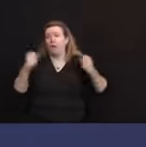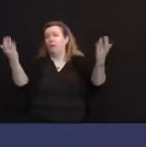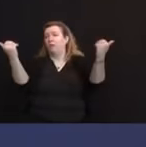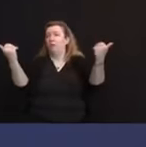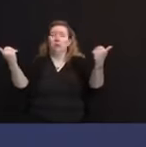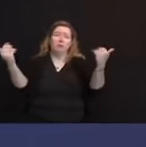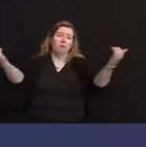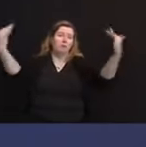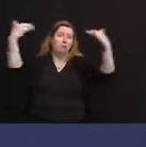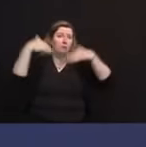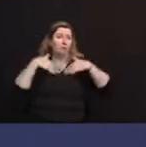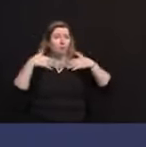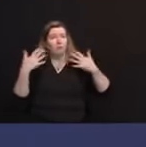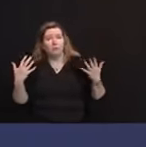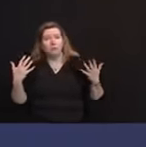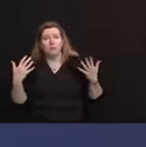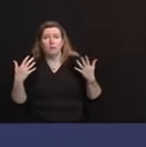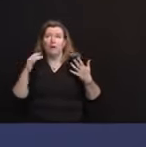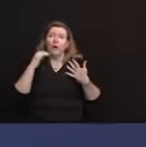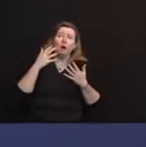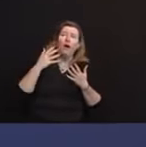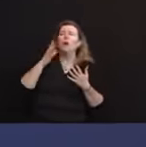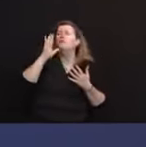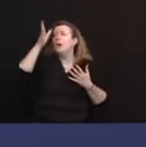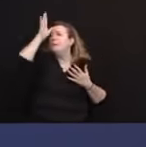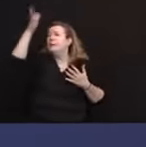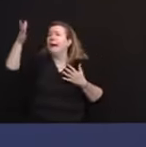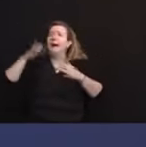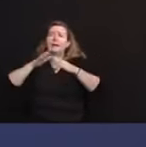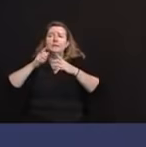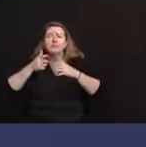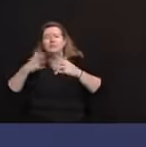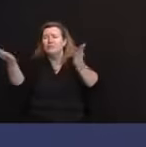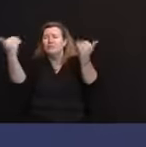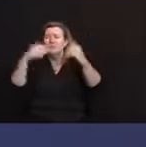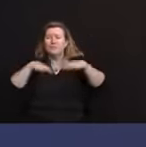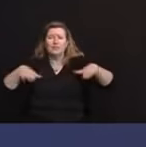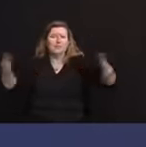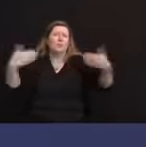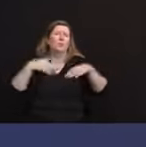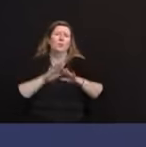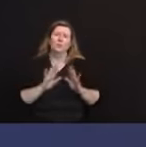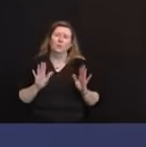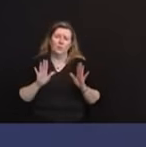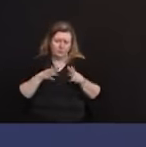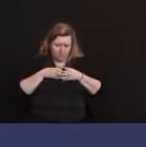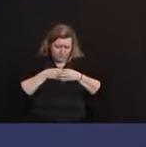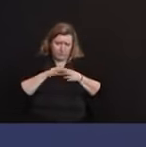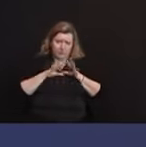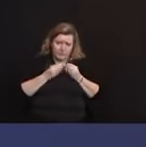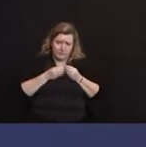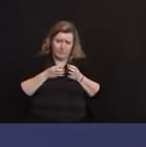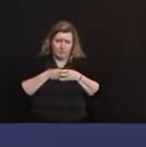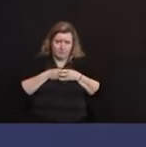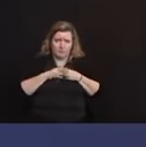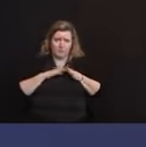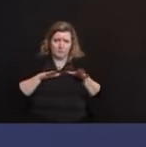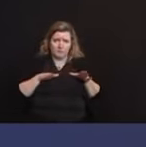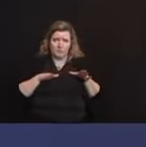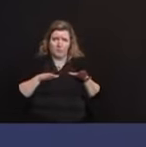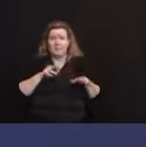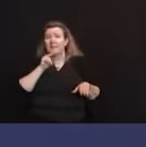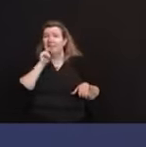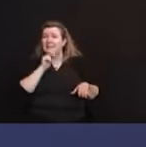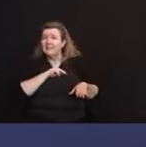Stay within your immediate family. We saw the, you know, Thanksgiving, perhaps better than we feared. I think that's fair to say, but we still